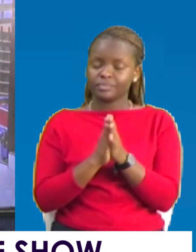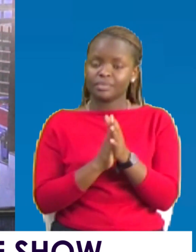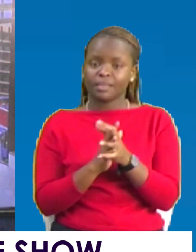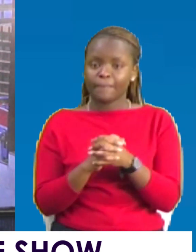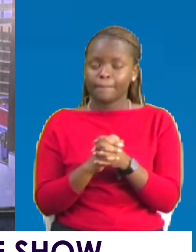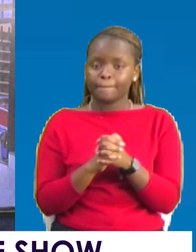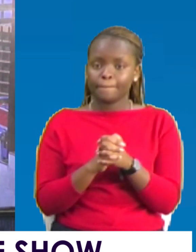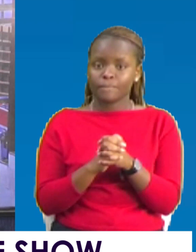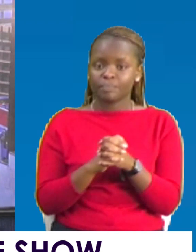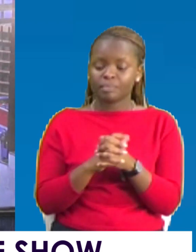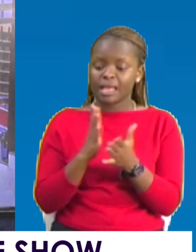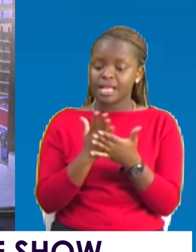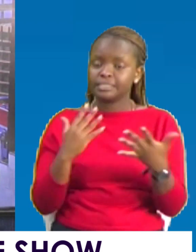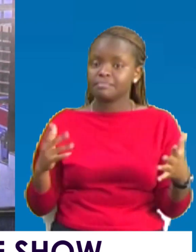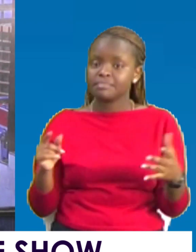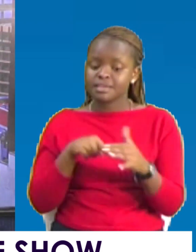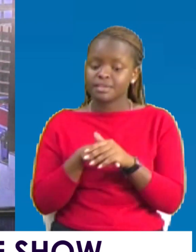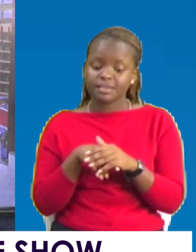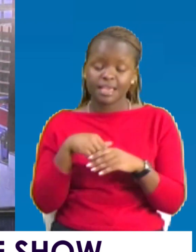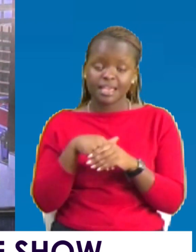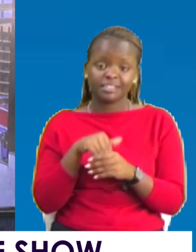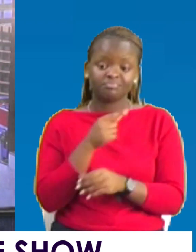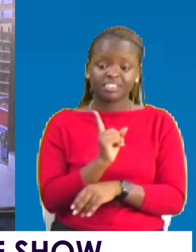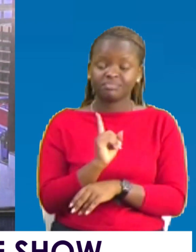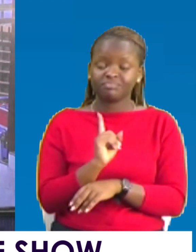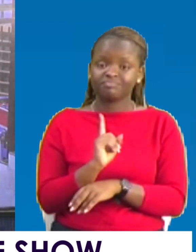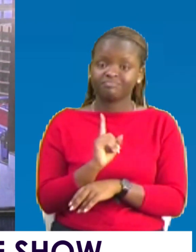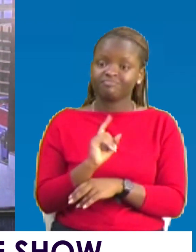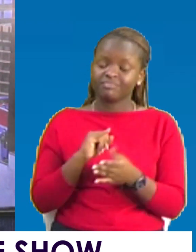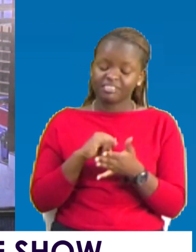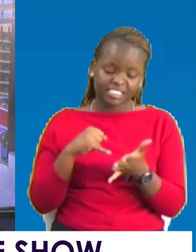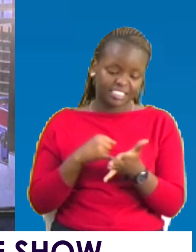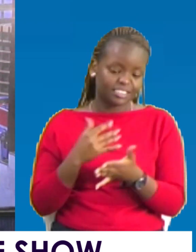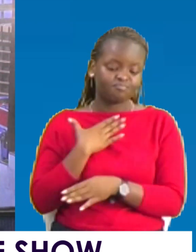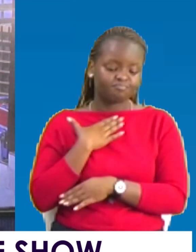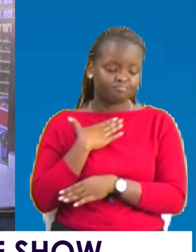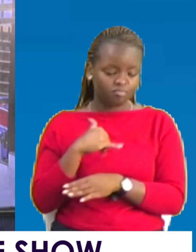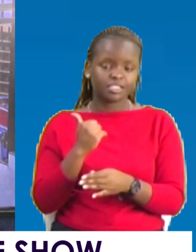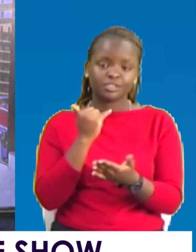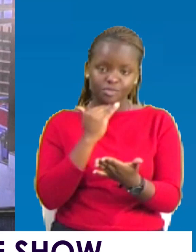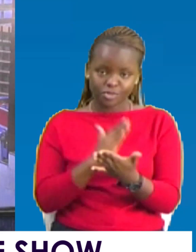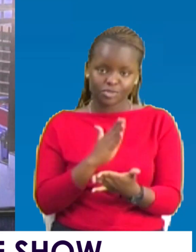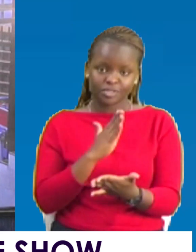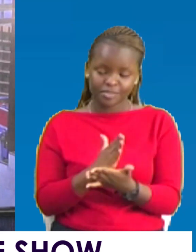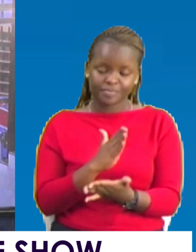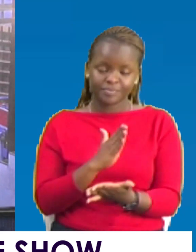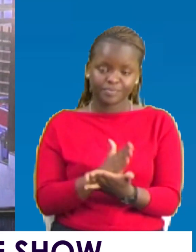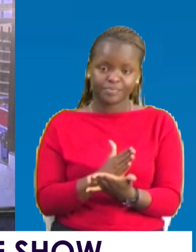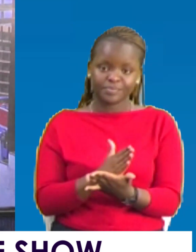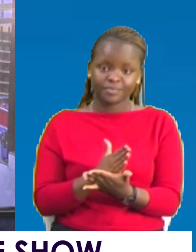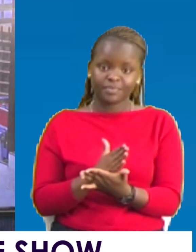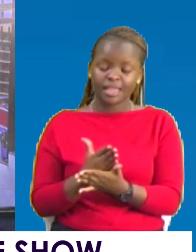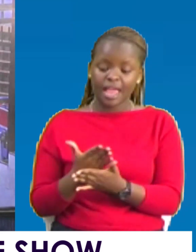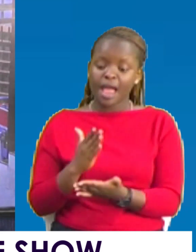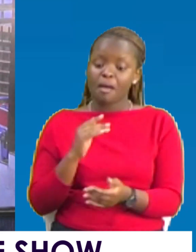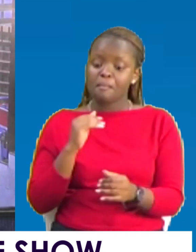and me. There is something in them that is just yearning for truth, yearning for reality. And we